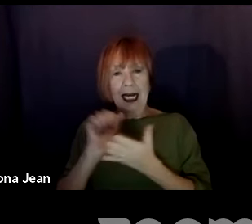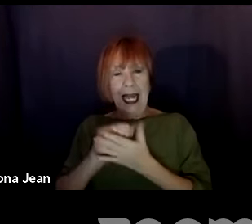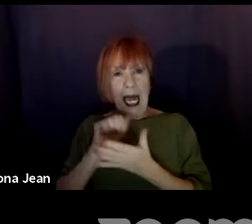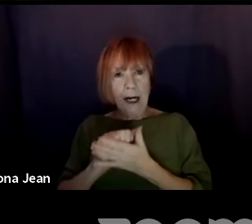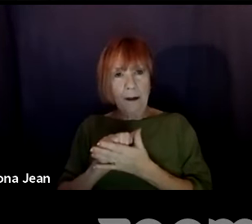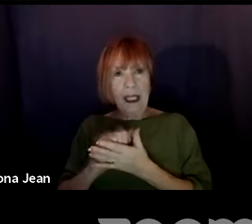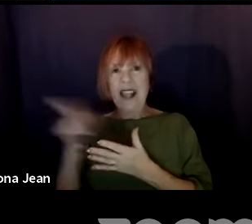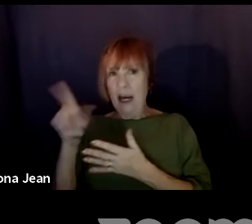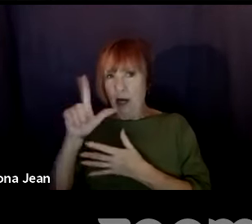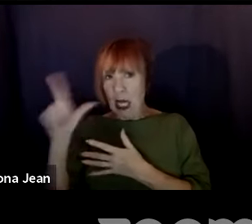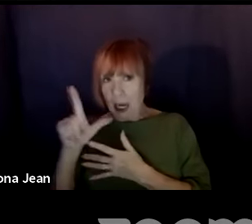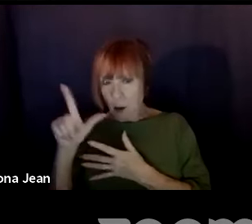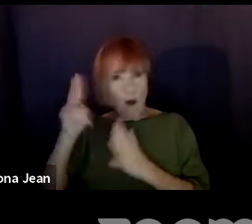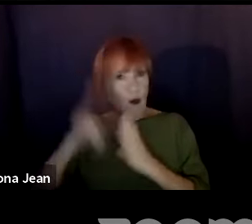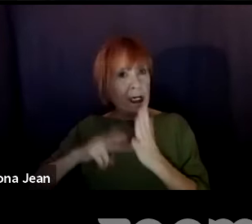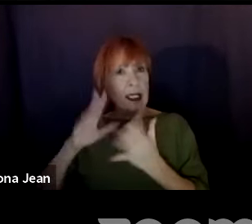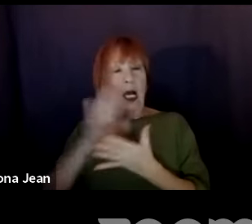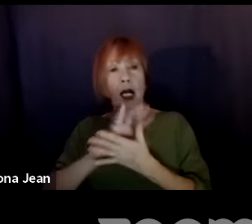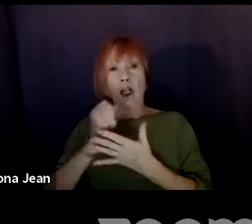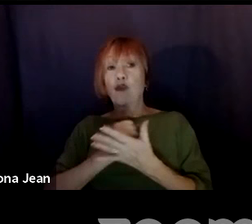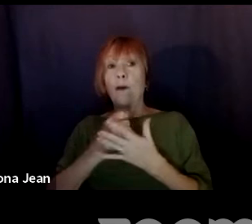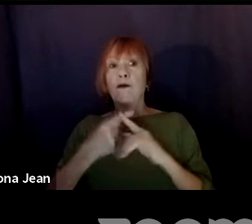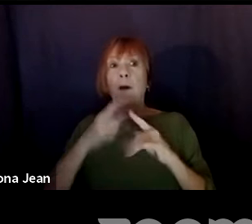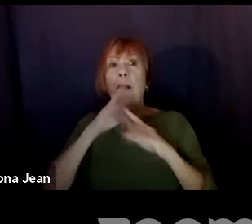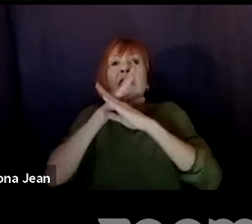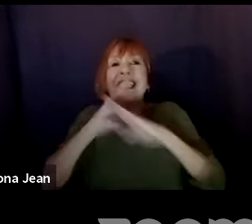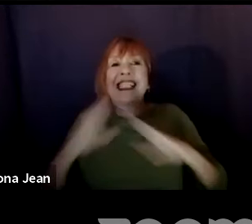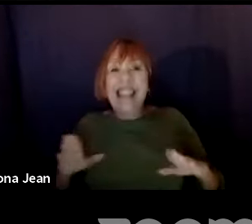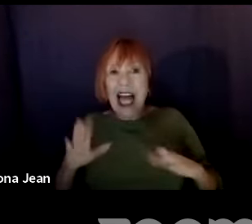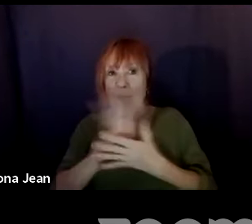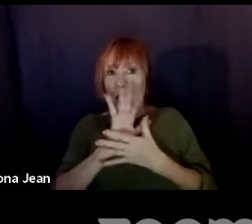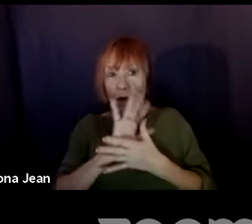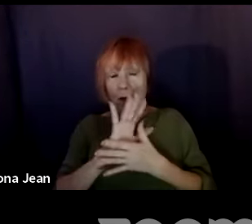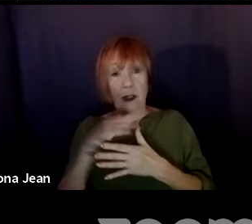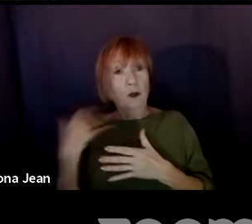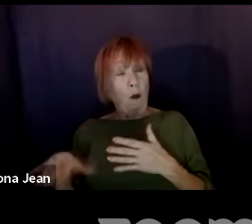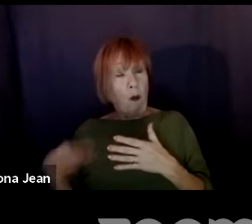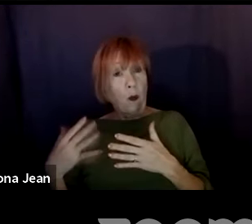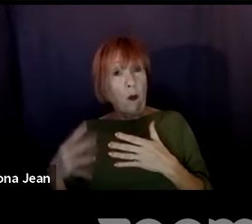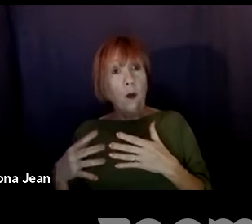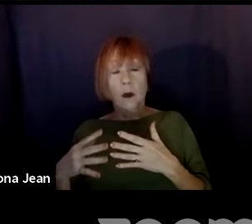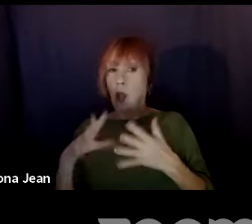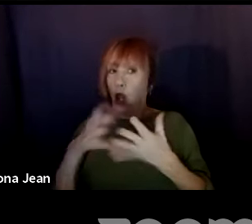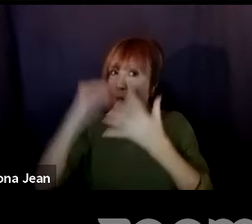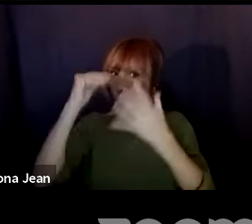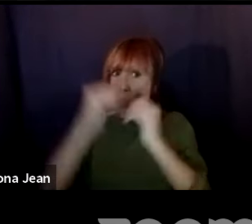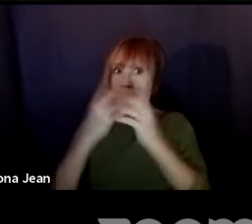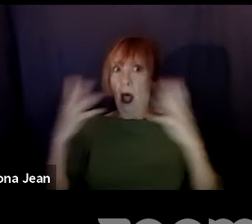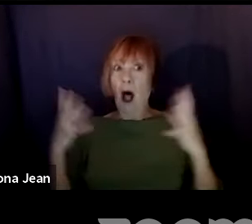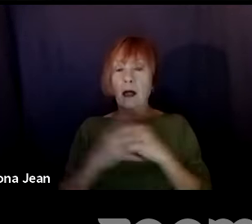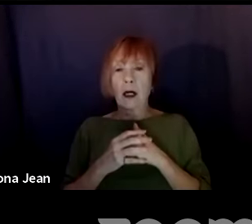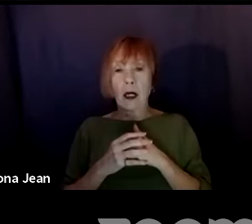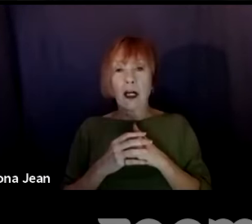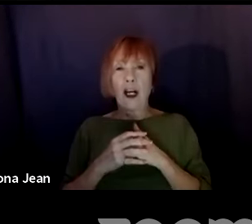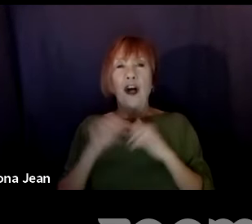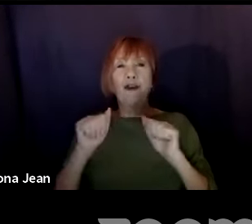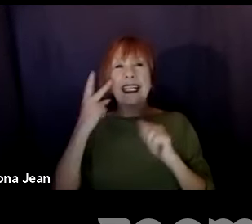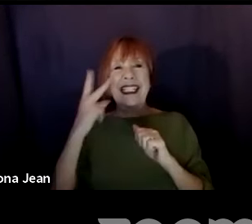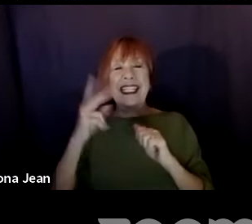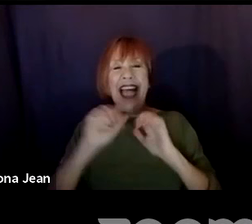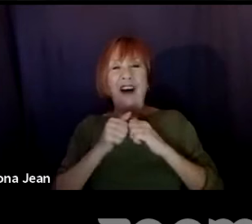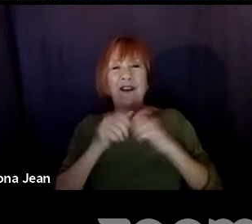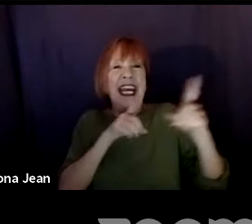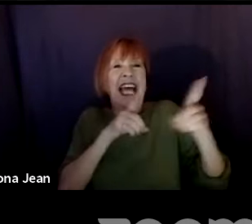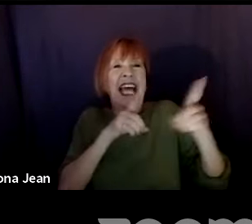and read scripts that from the Silent Era, which are very educative, because you can see how they describe